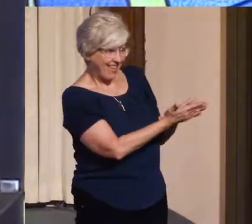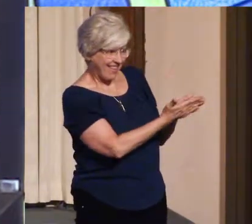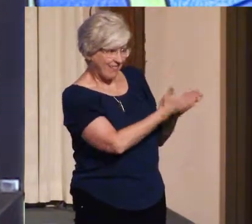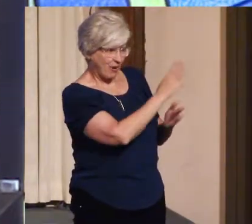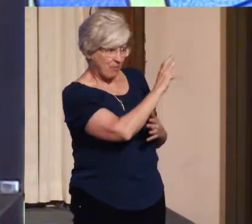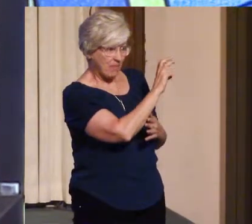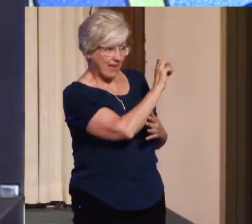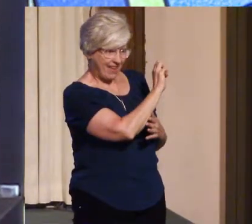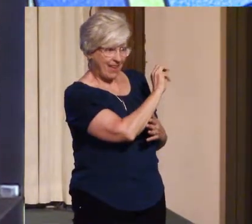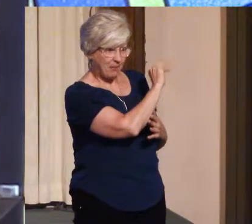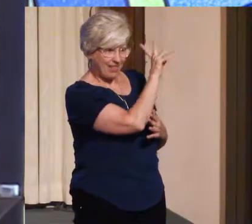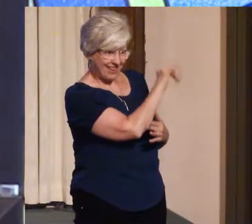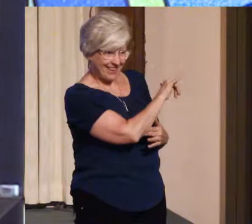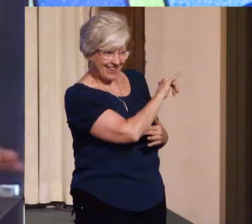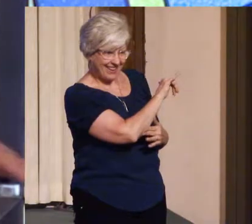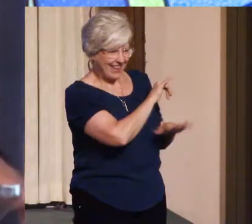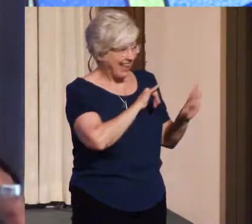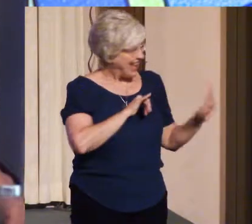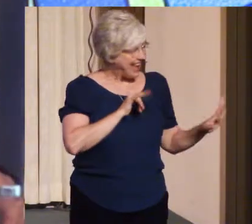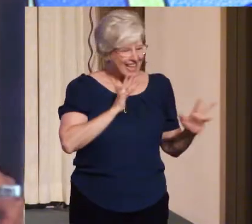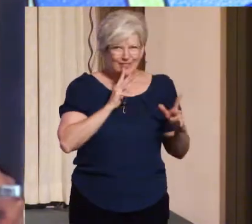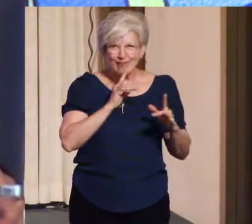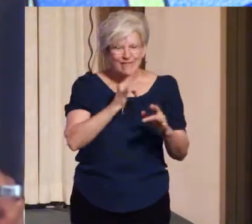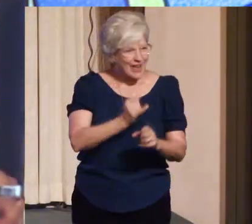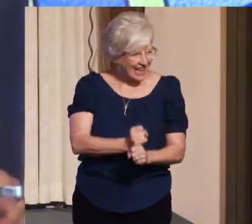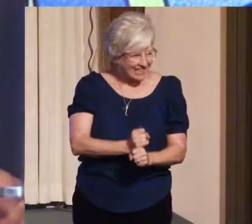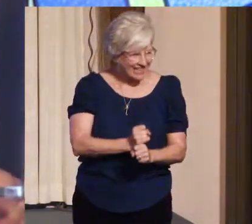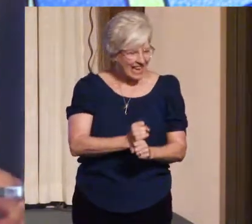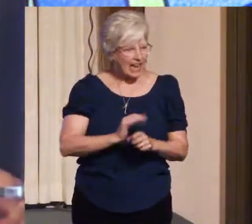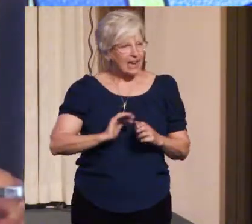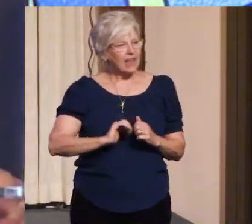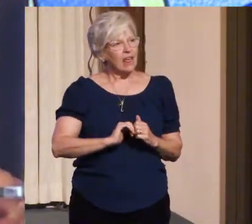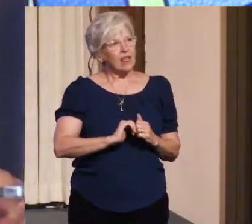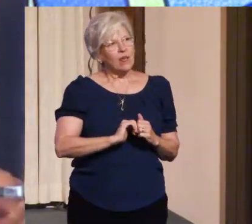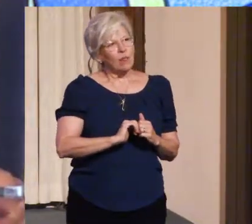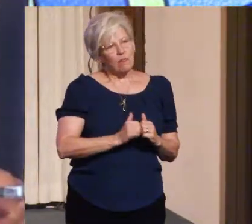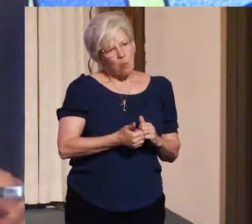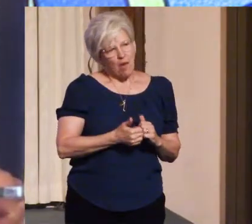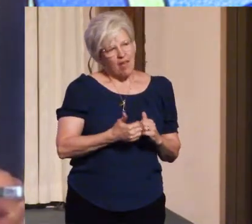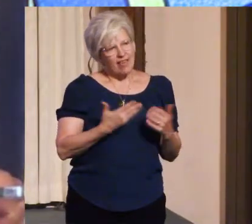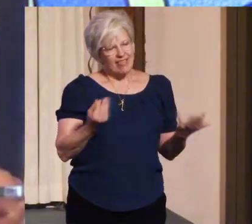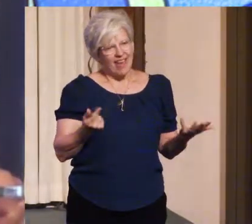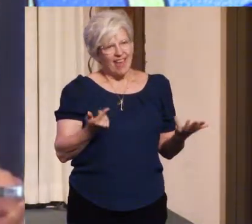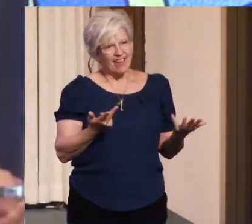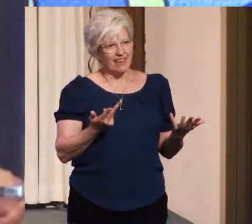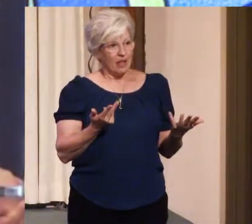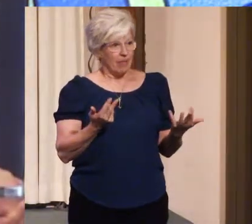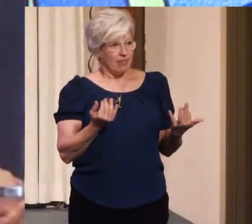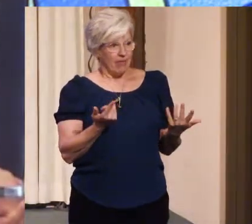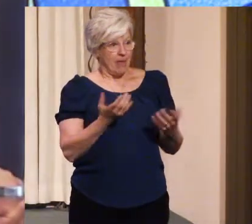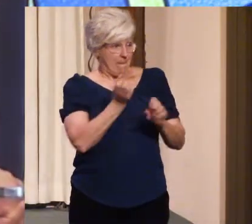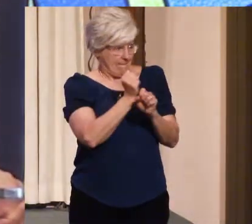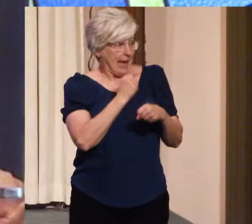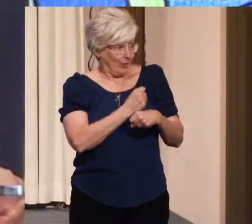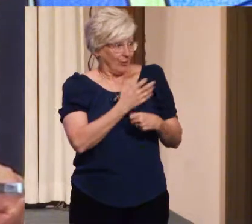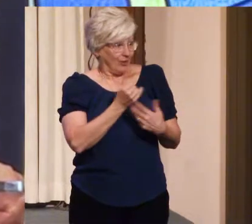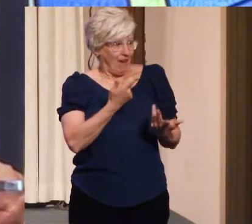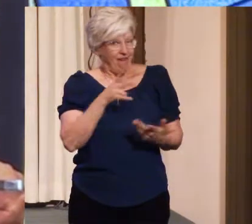It is fascinating the way that the makers of The Matrix put that scene together